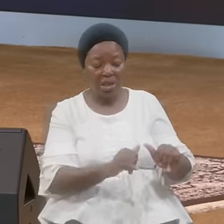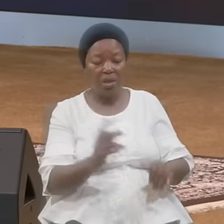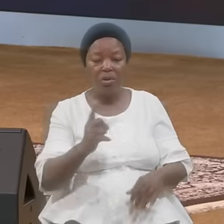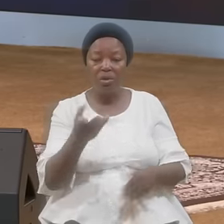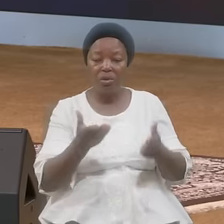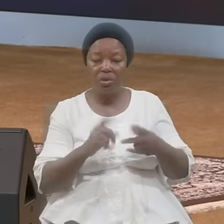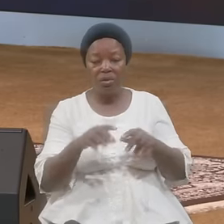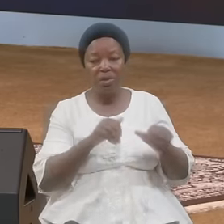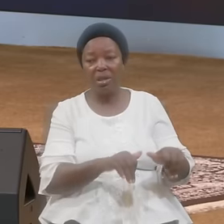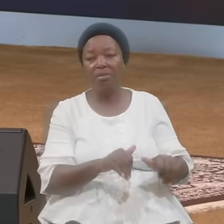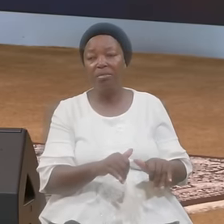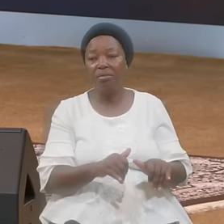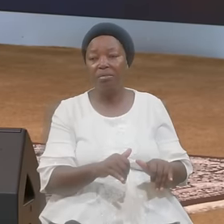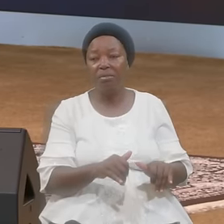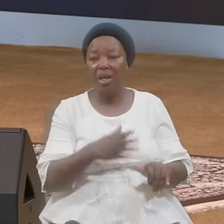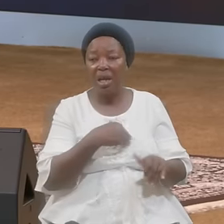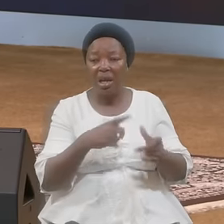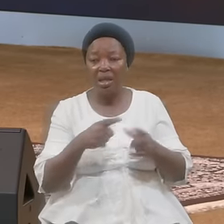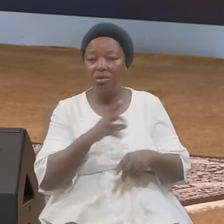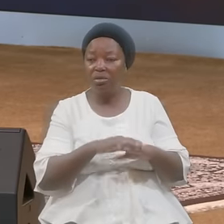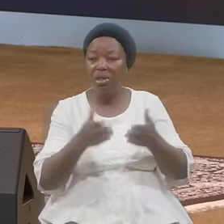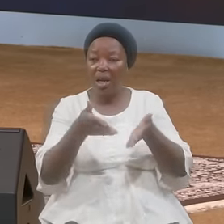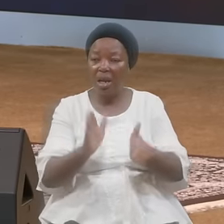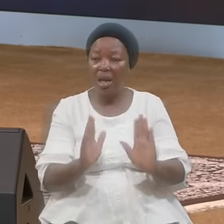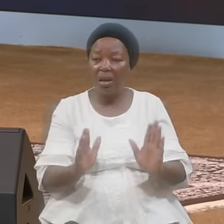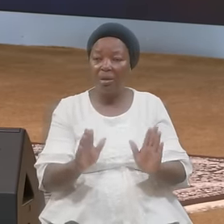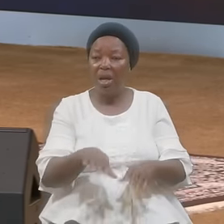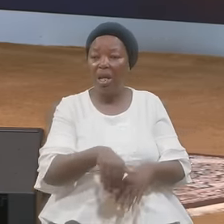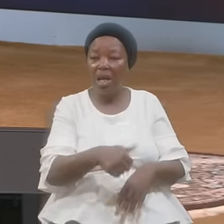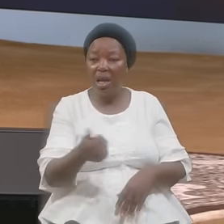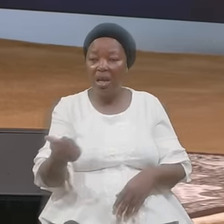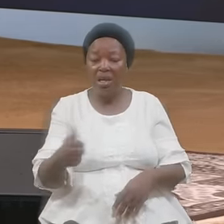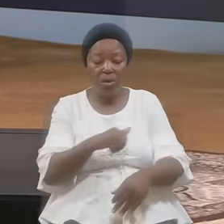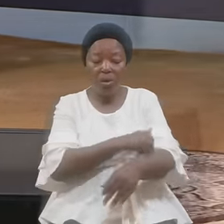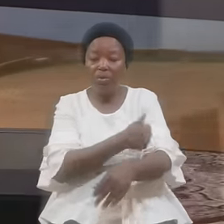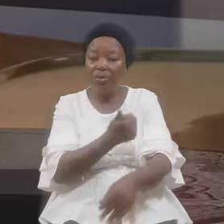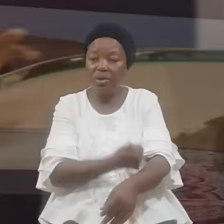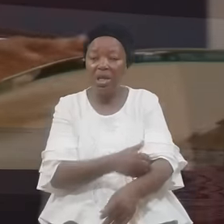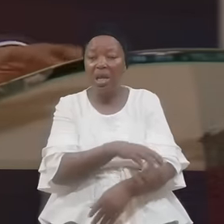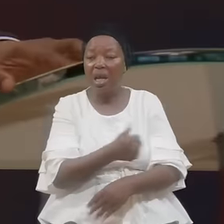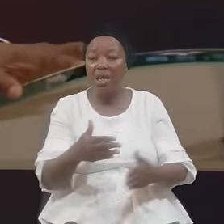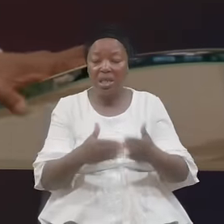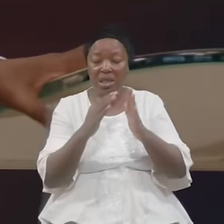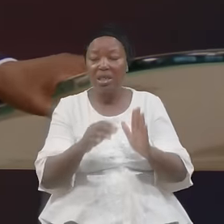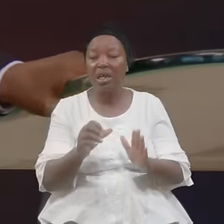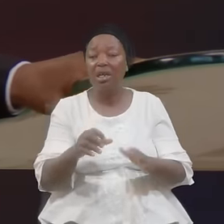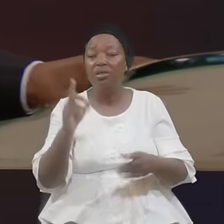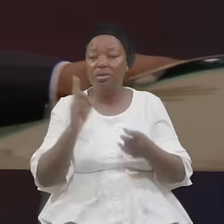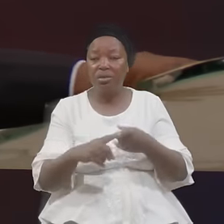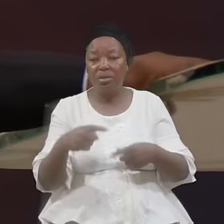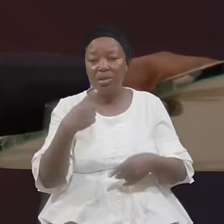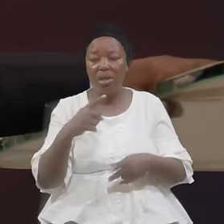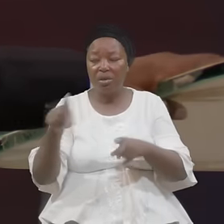Wants To Stay And He Will Not Allow Any Authority Any Leadership To Say